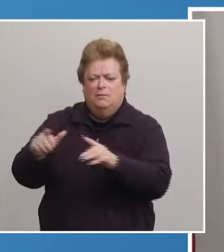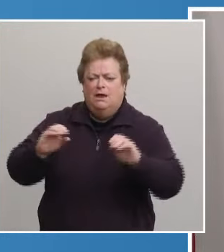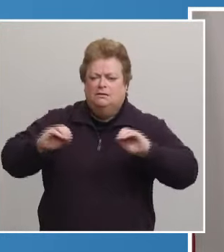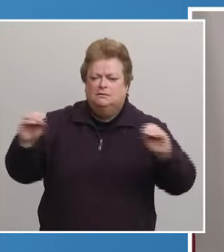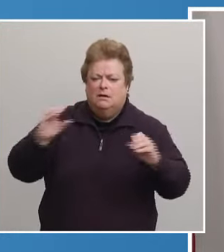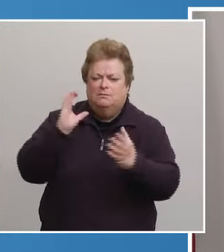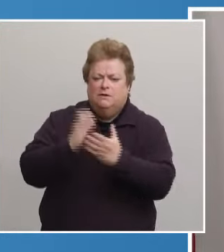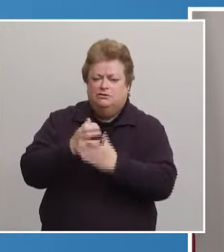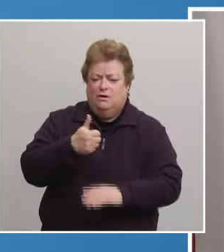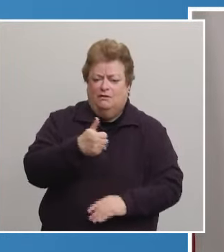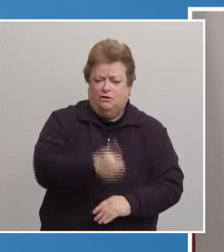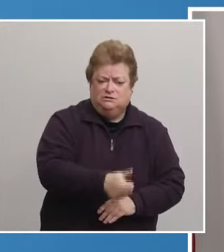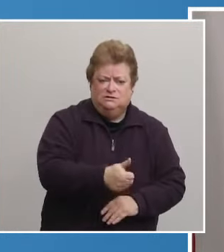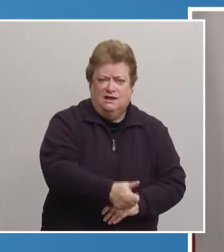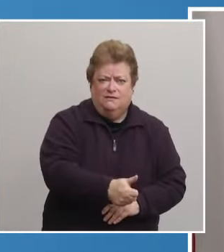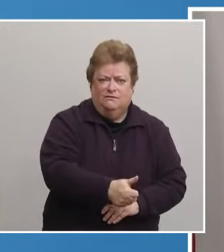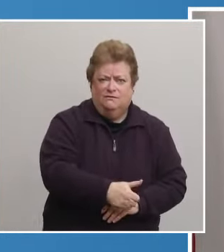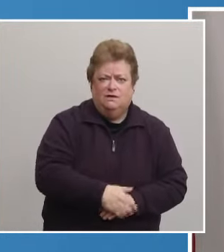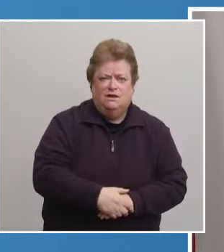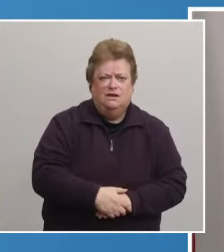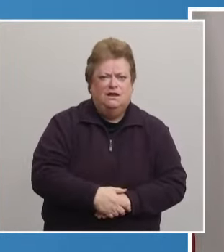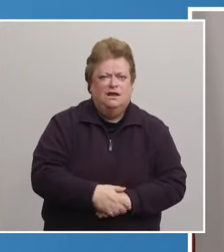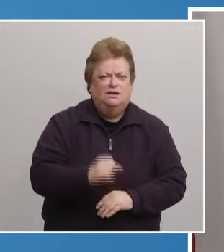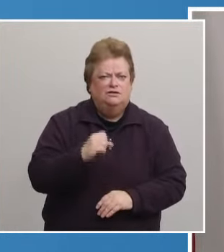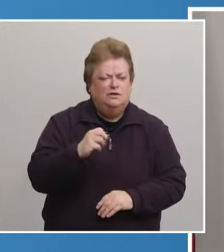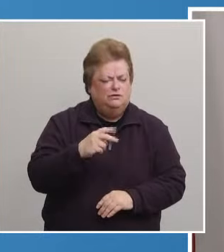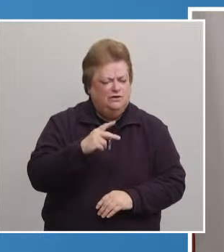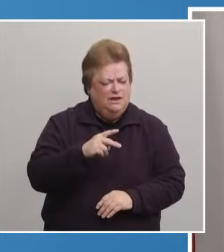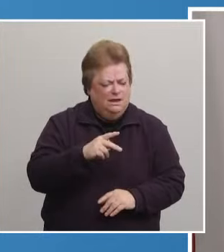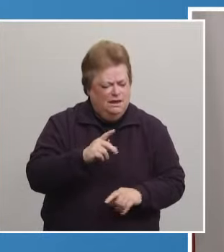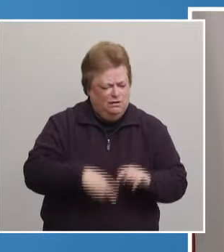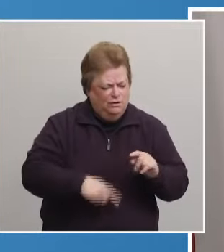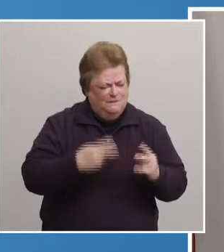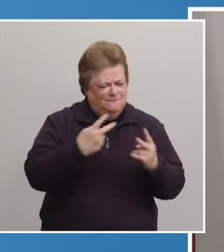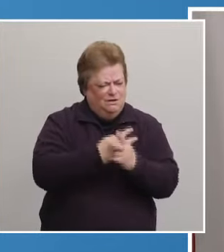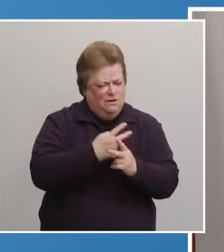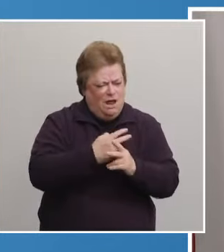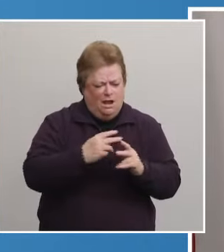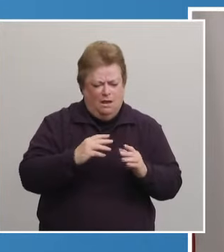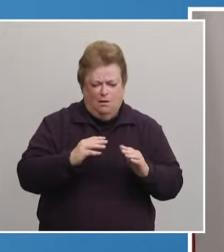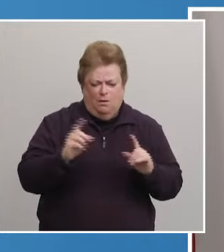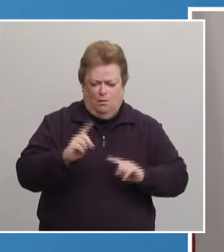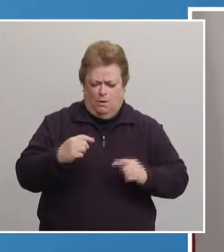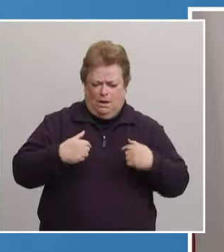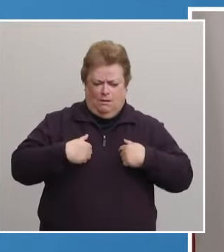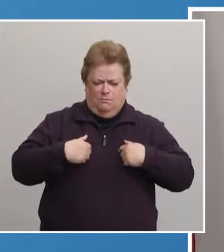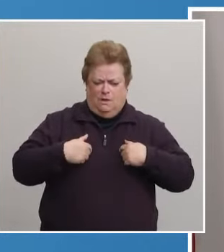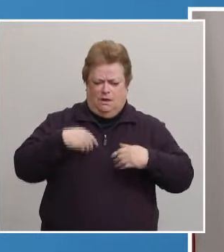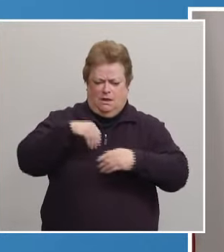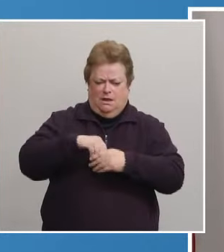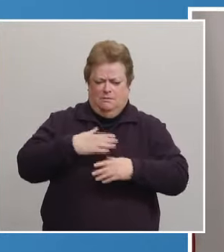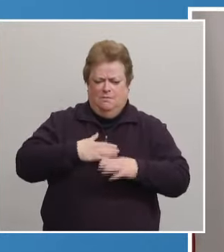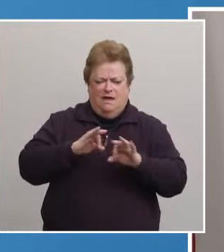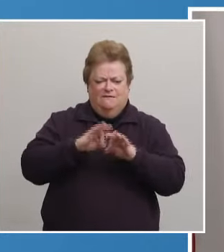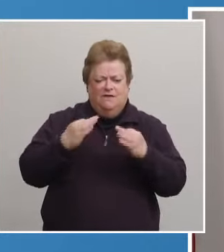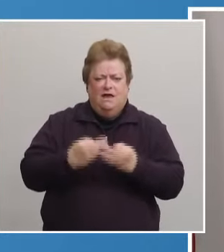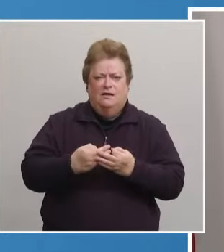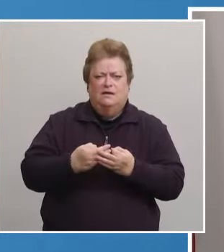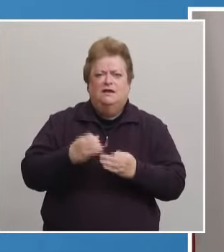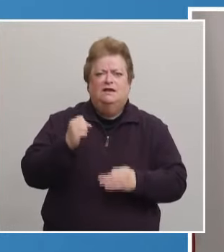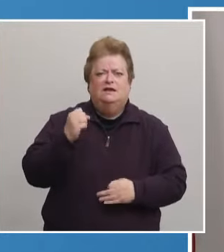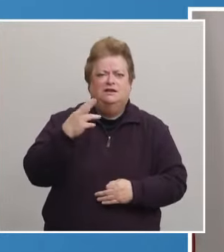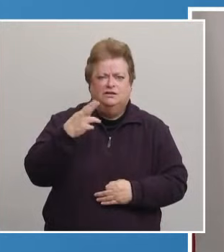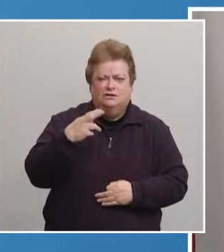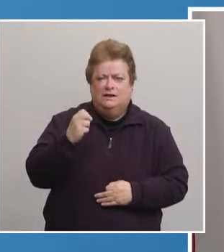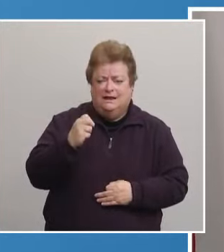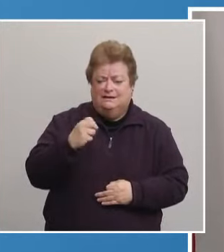In that moment, she couldn't see how she fit into the bigger picture of our family. In asking where's me, she